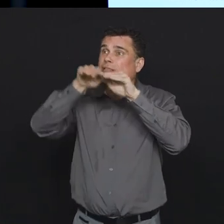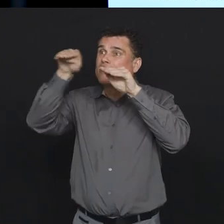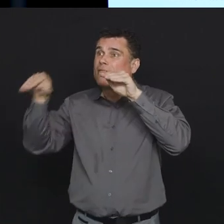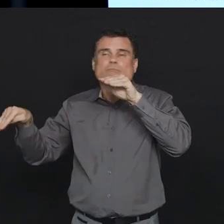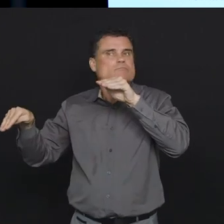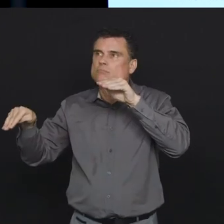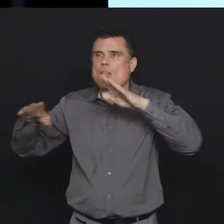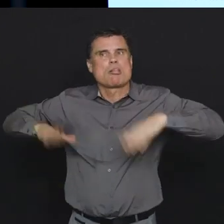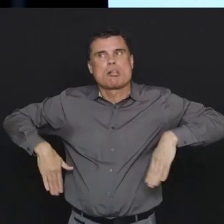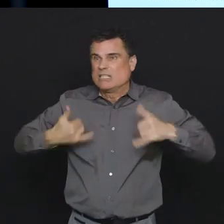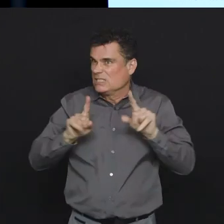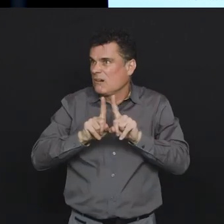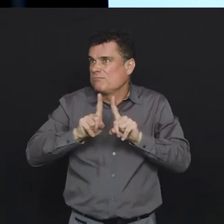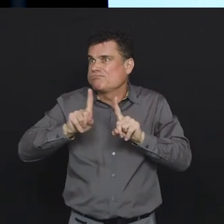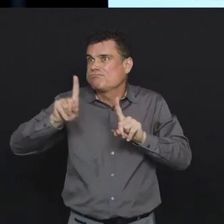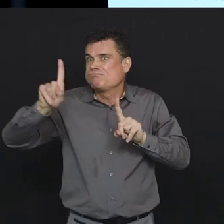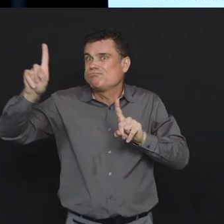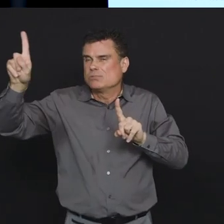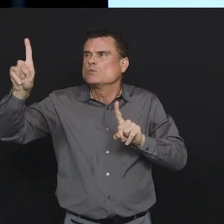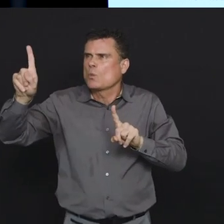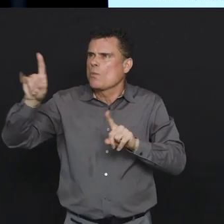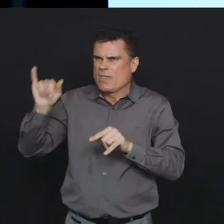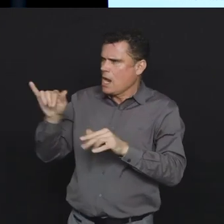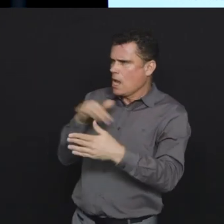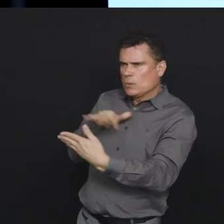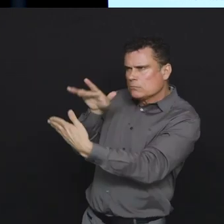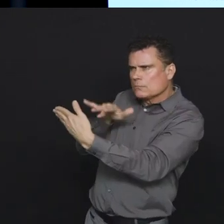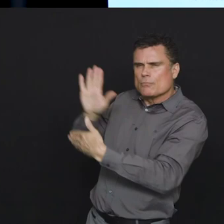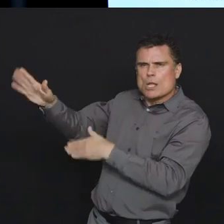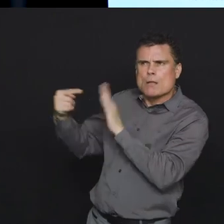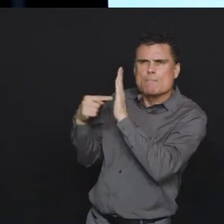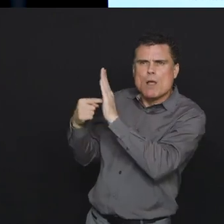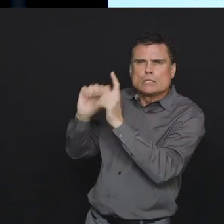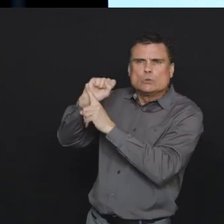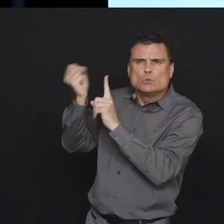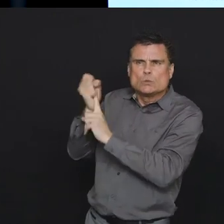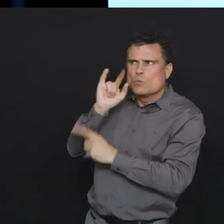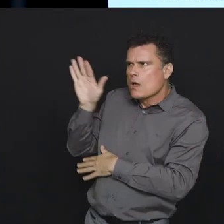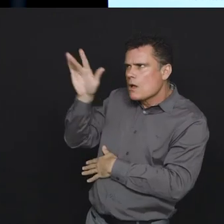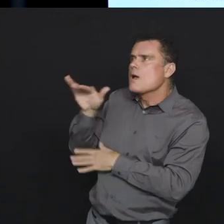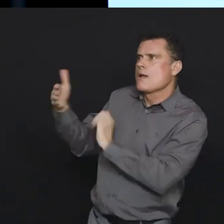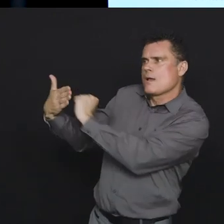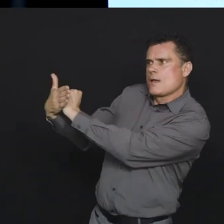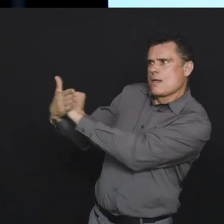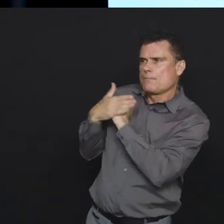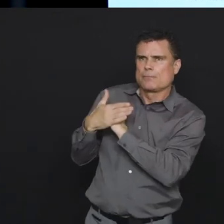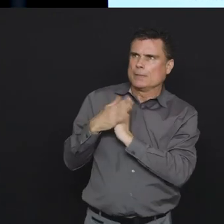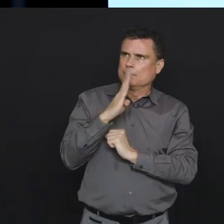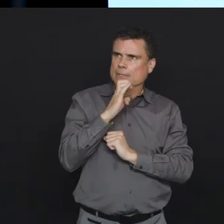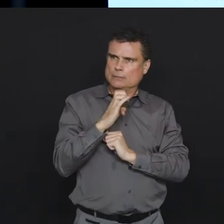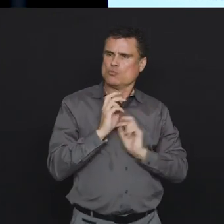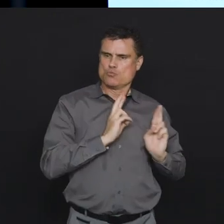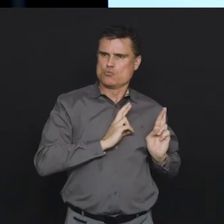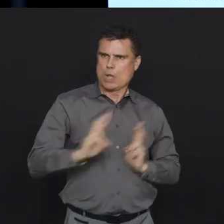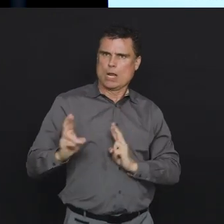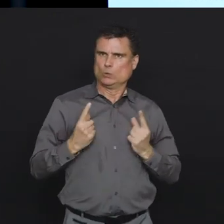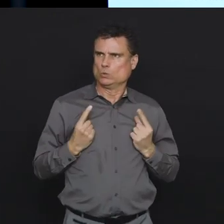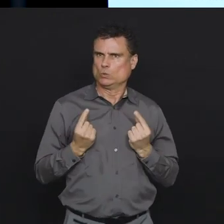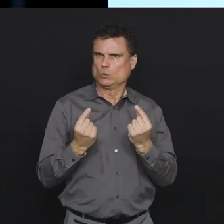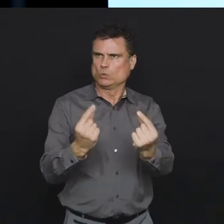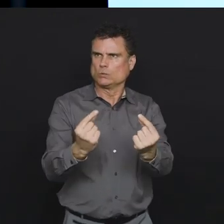of the planning and on the side, you're seeing what that would mean for patients in British Columbia based on those various models.